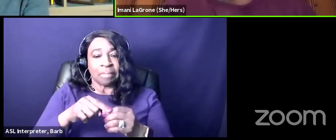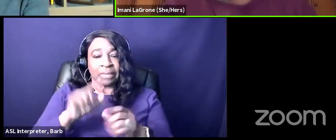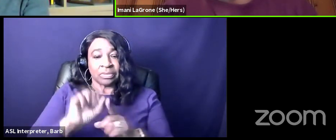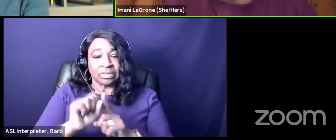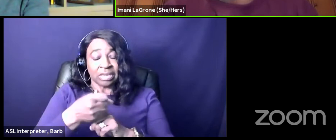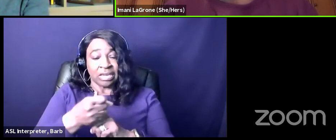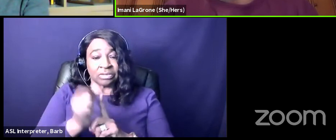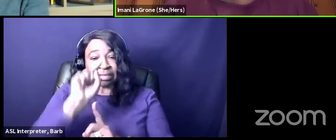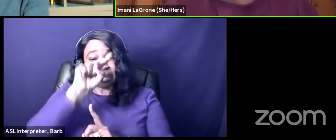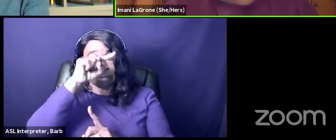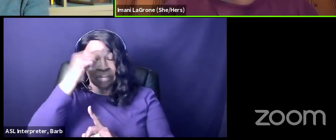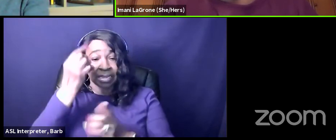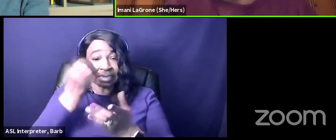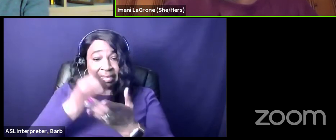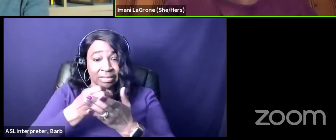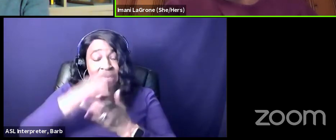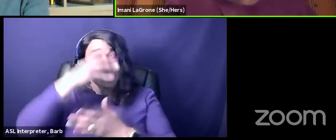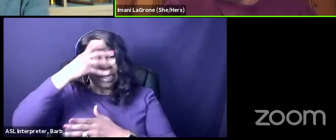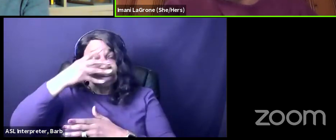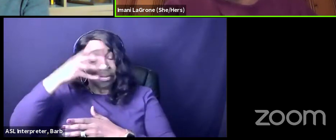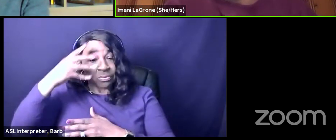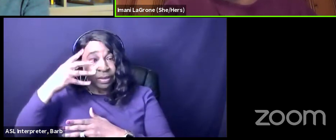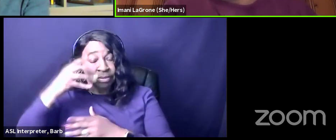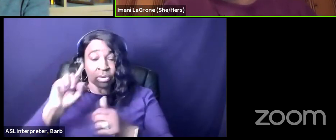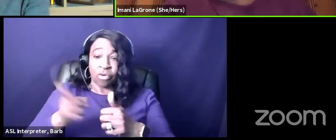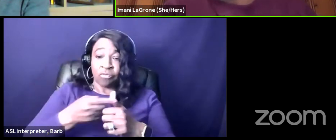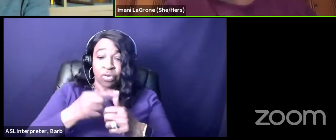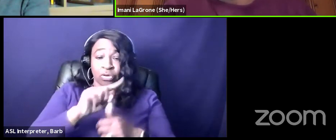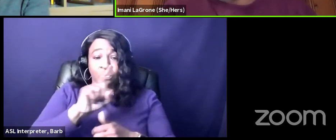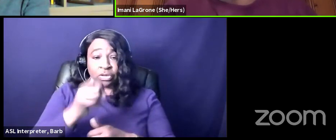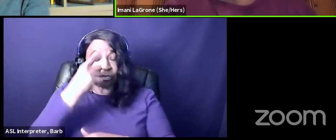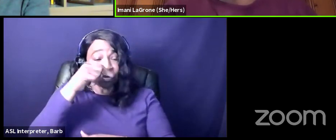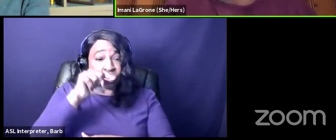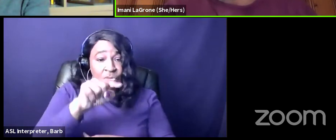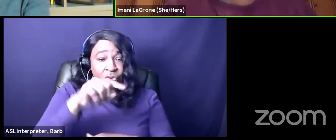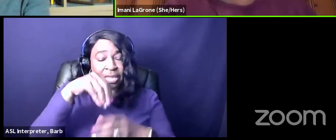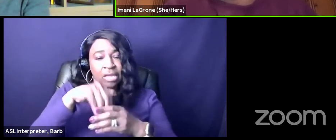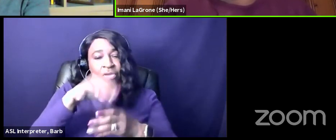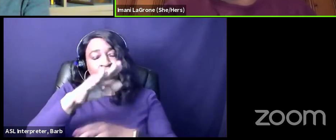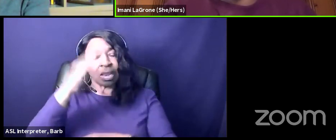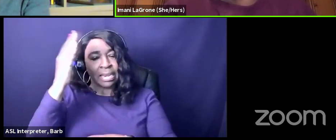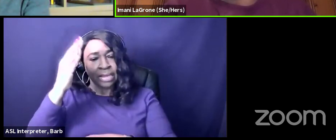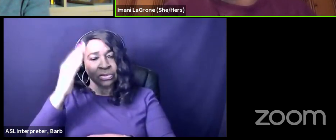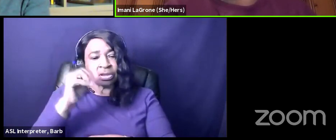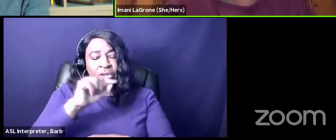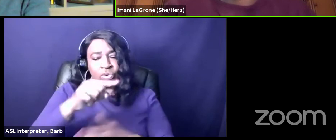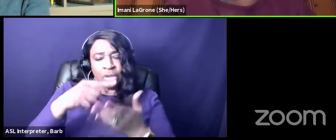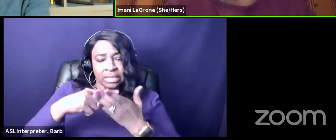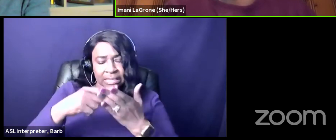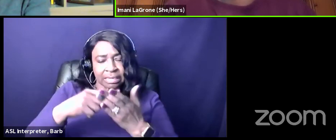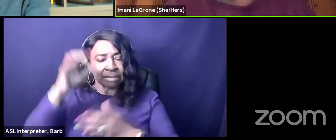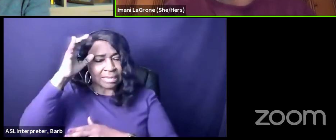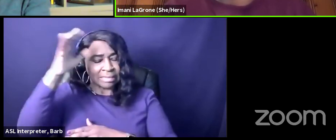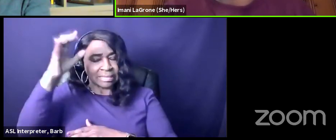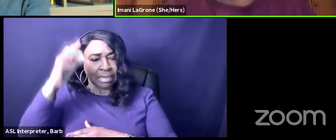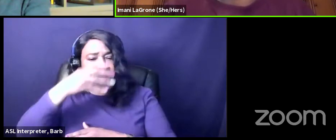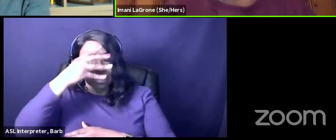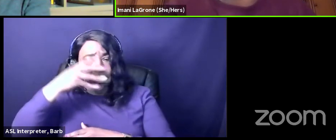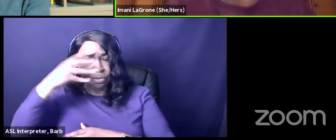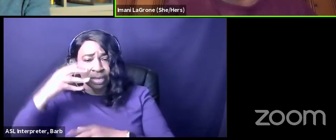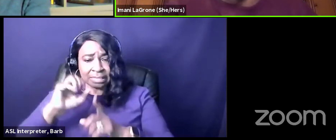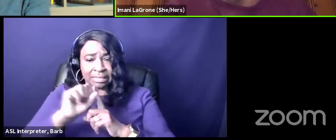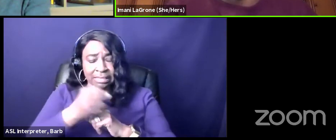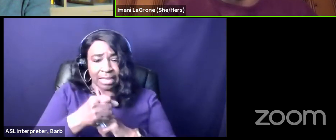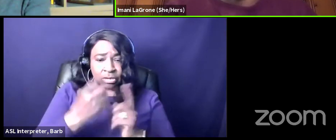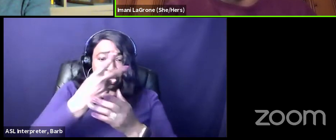black ethnic black immigrants and so my first question for you is in your lecture you sort of discuss the concept of immigration status being